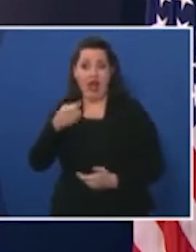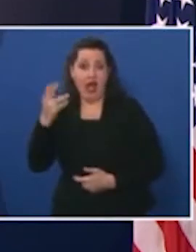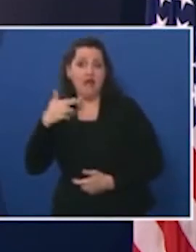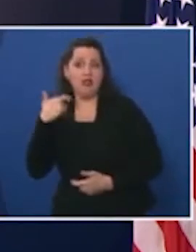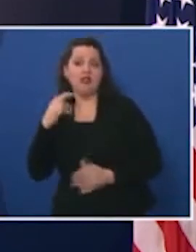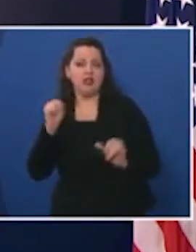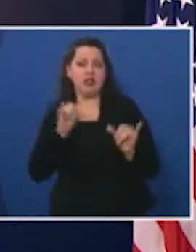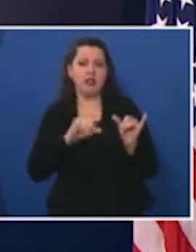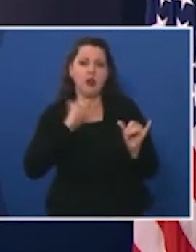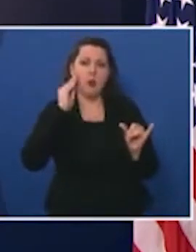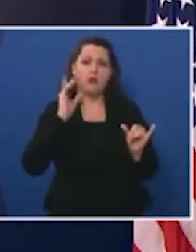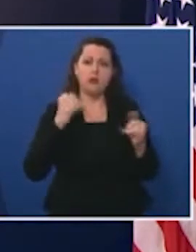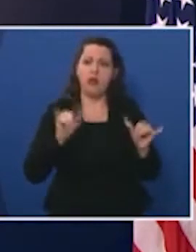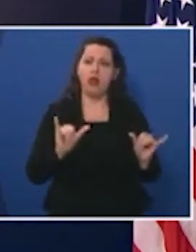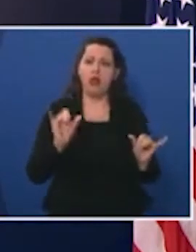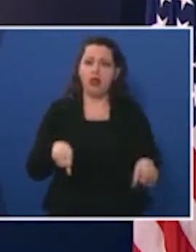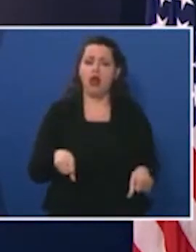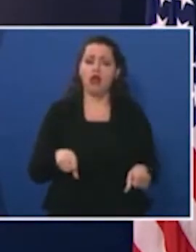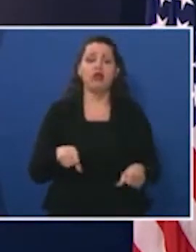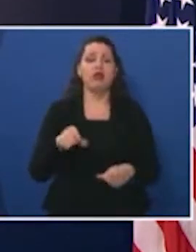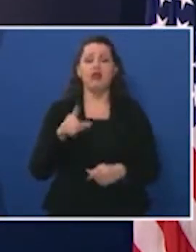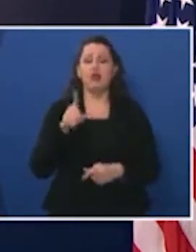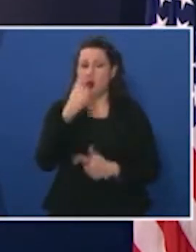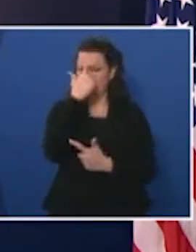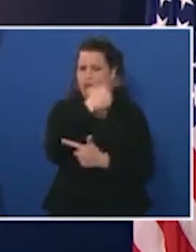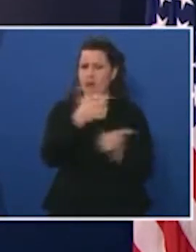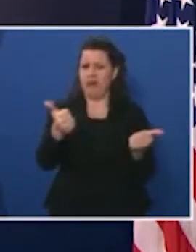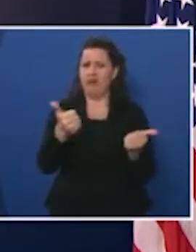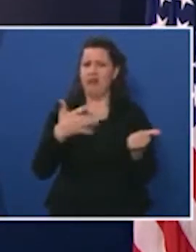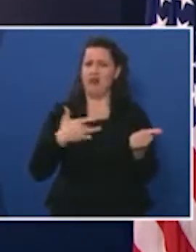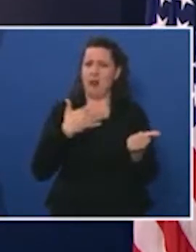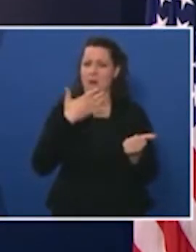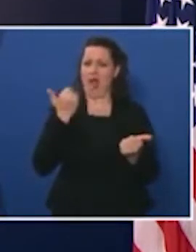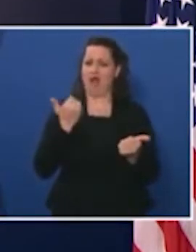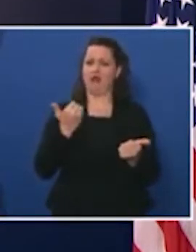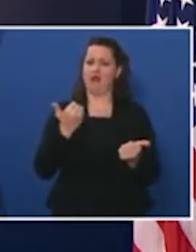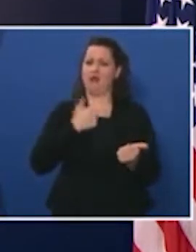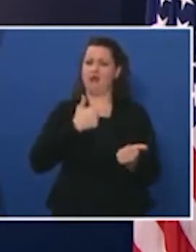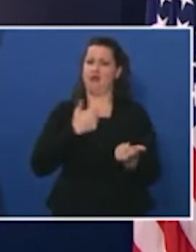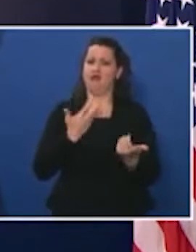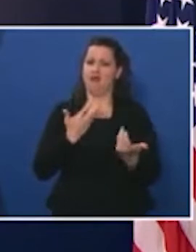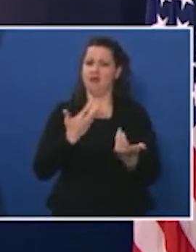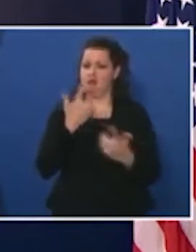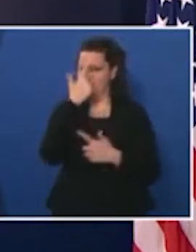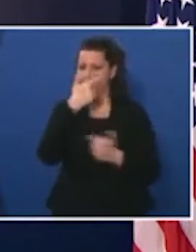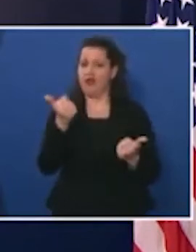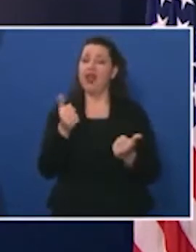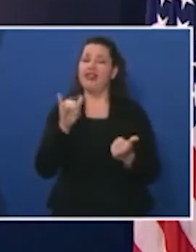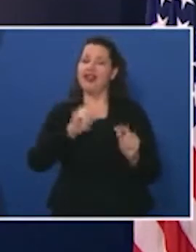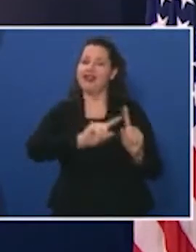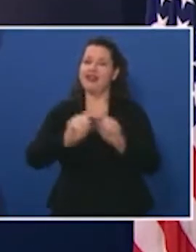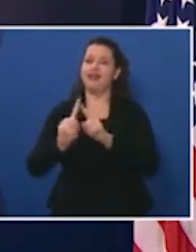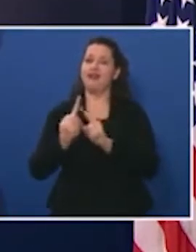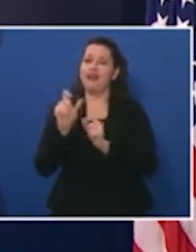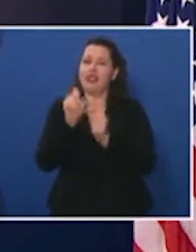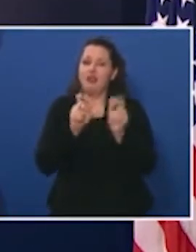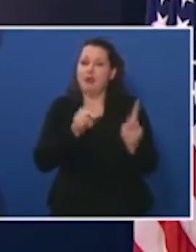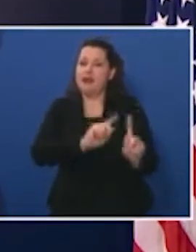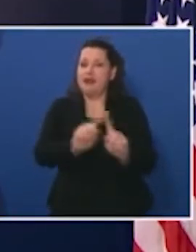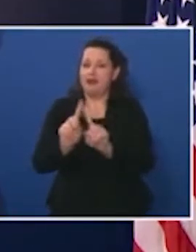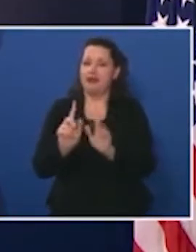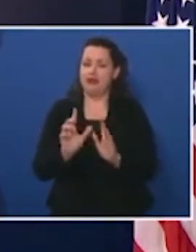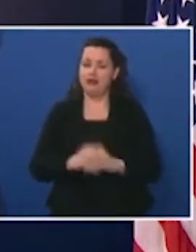everyone I every Iowan needs to do what's best for them and that will differ depending on everyone's unique circumstances